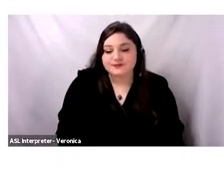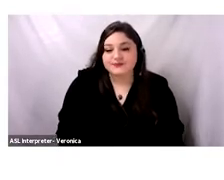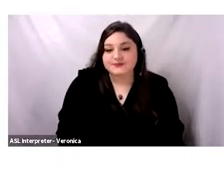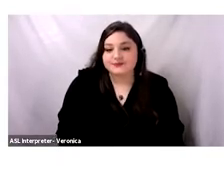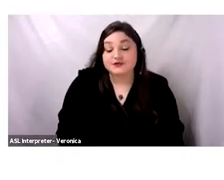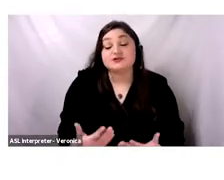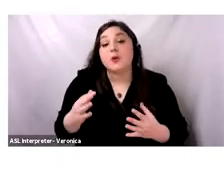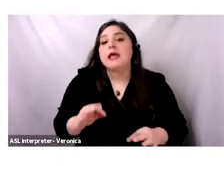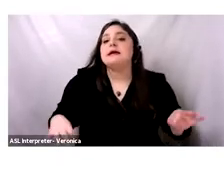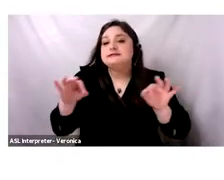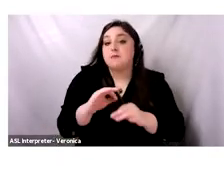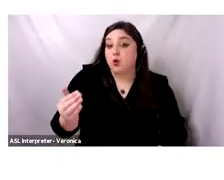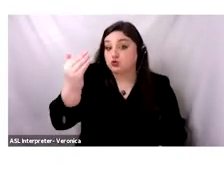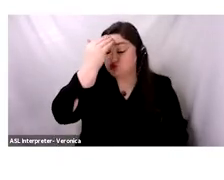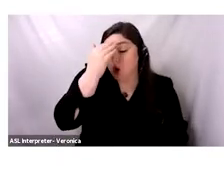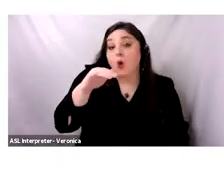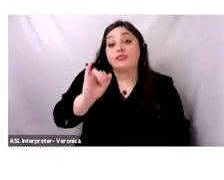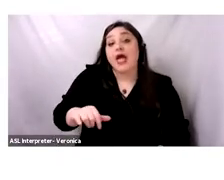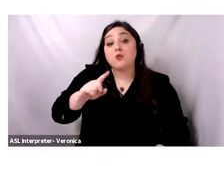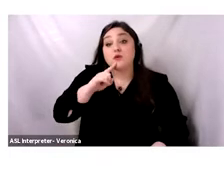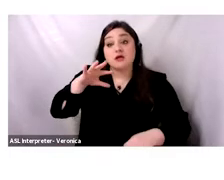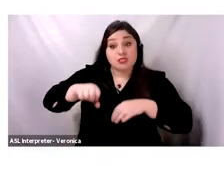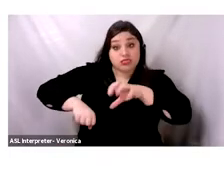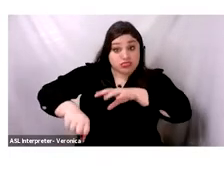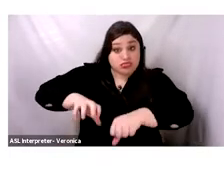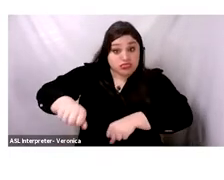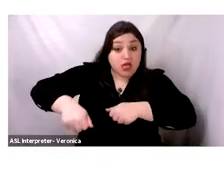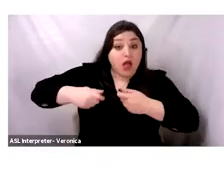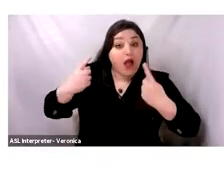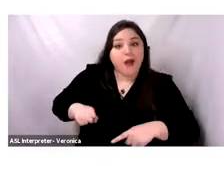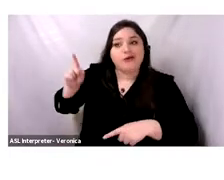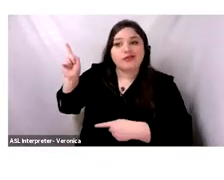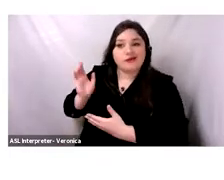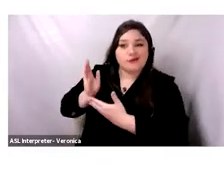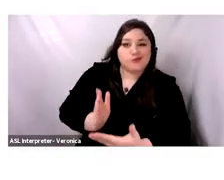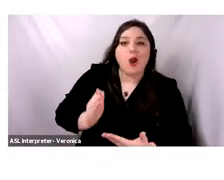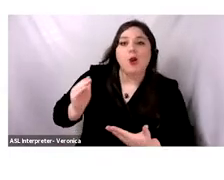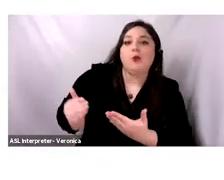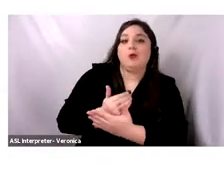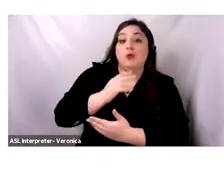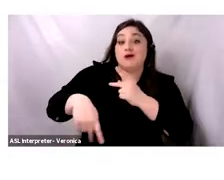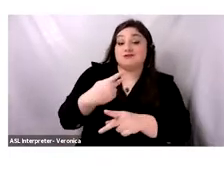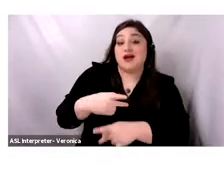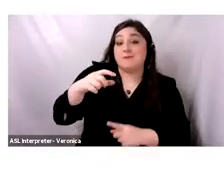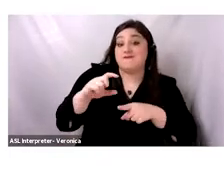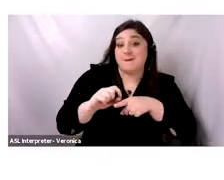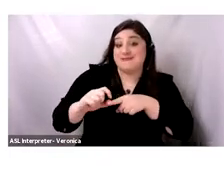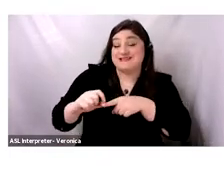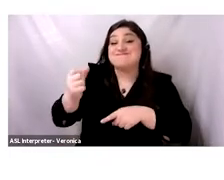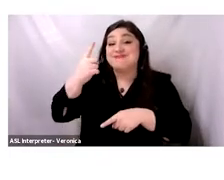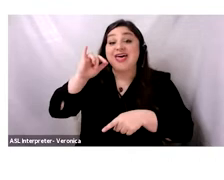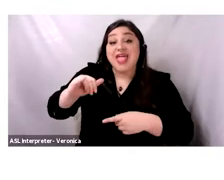introduced new species of peas that kind of disrupted this indigenous